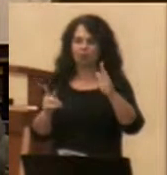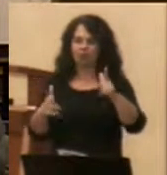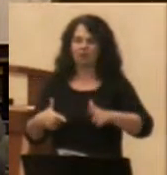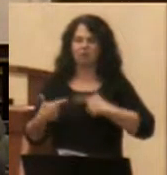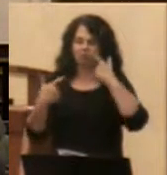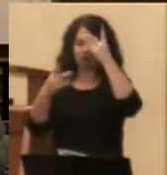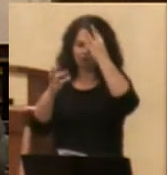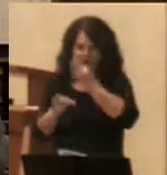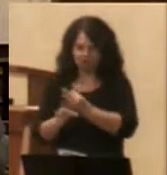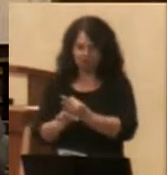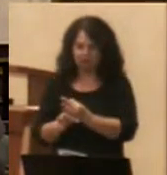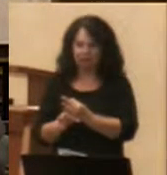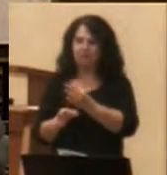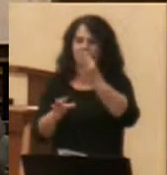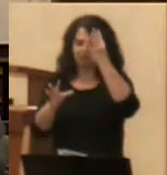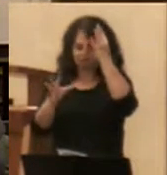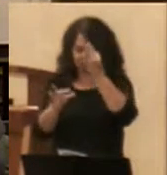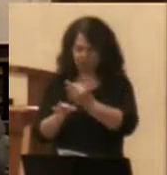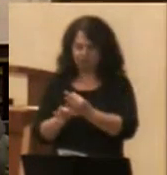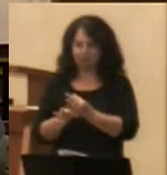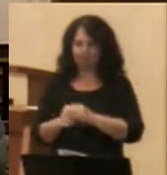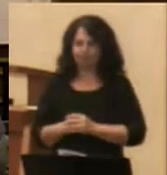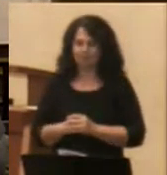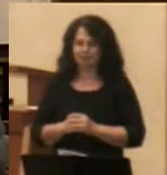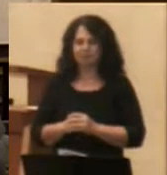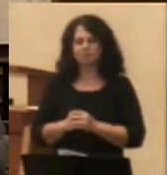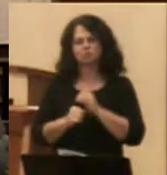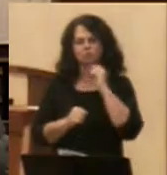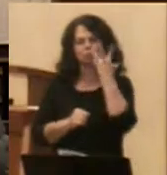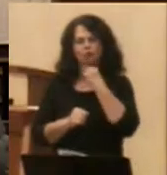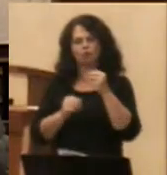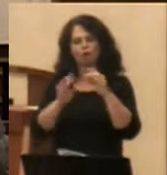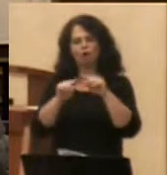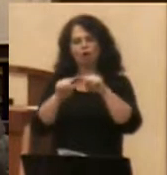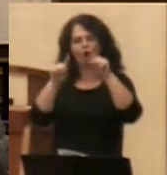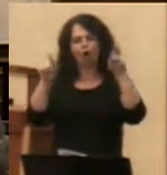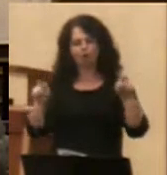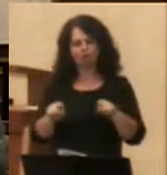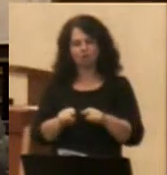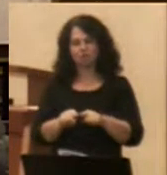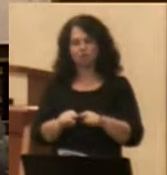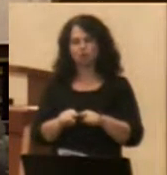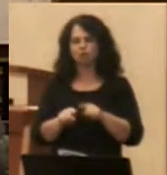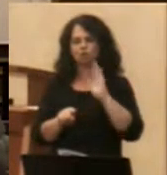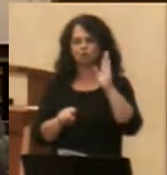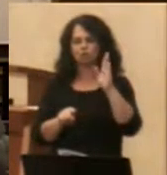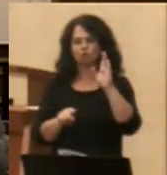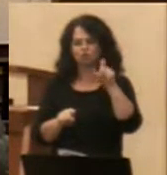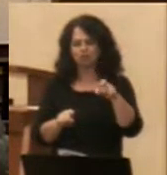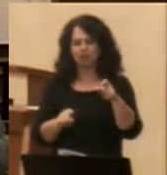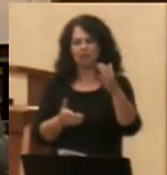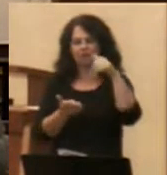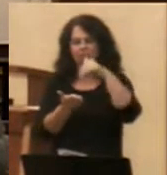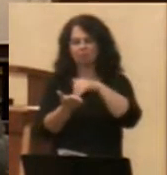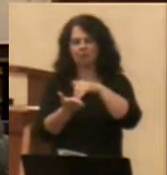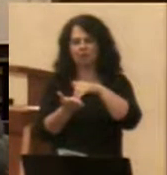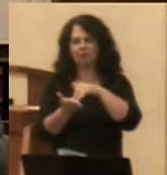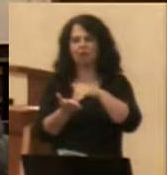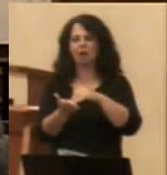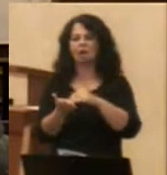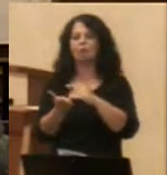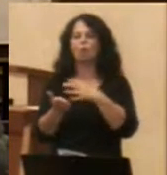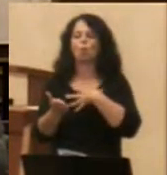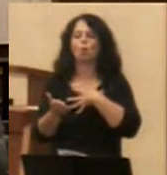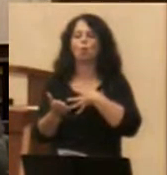in the crucified. Such a heart should stand in the middle of a white rose